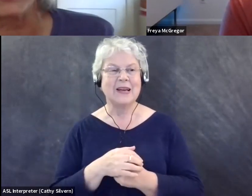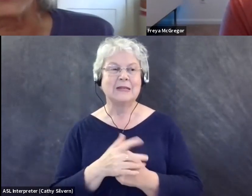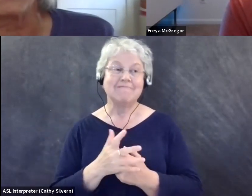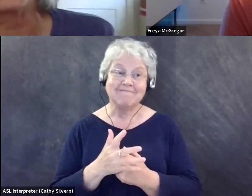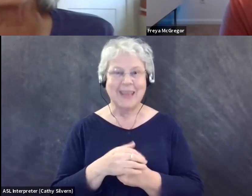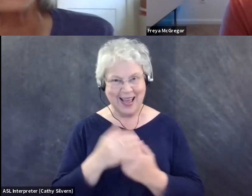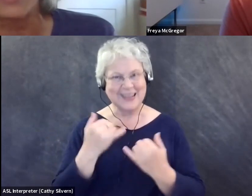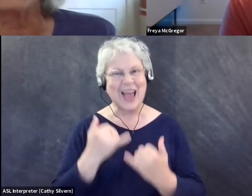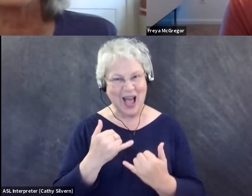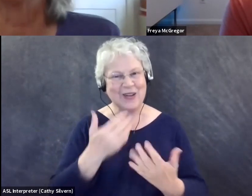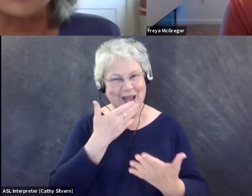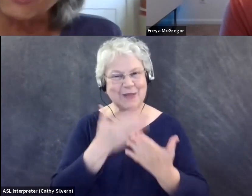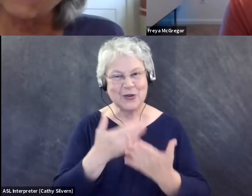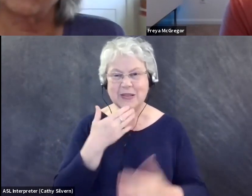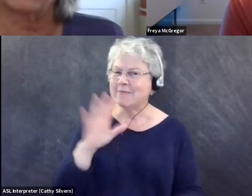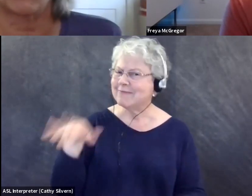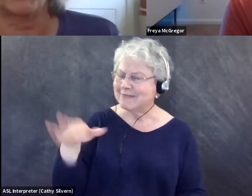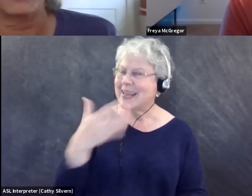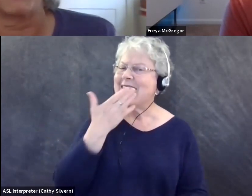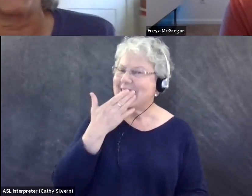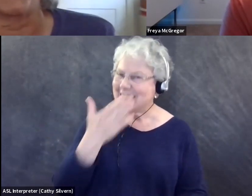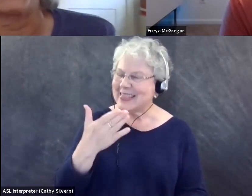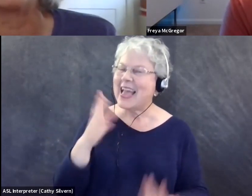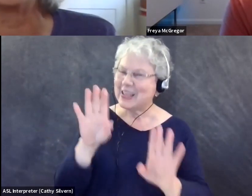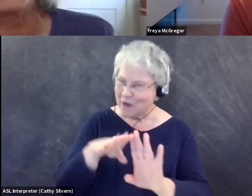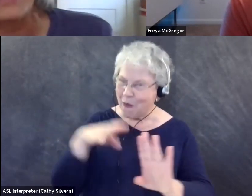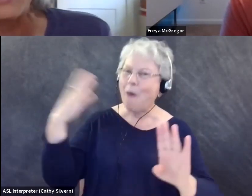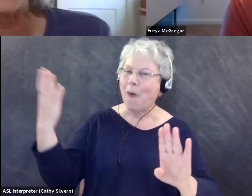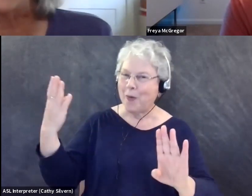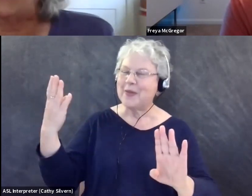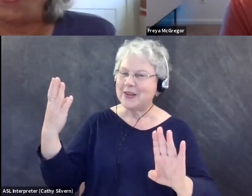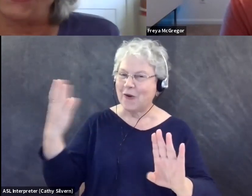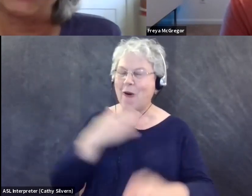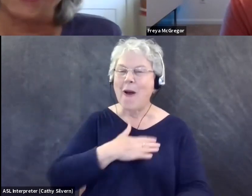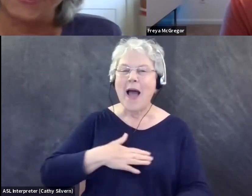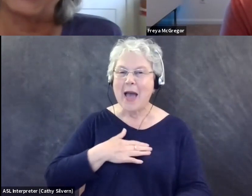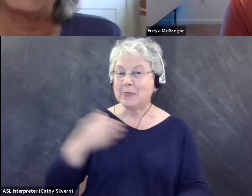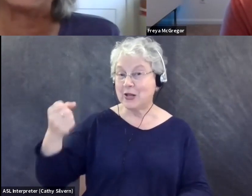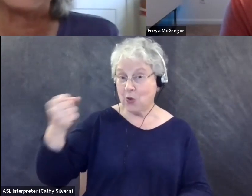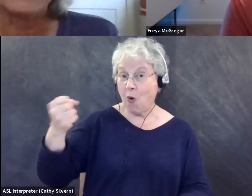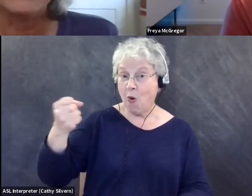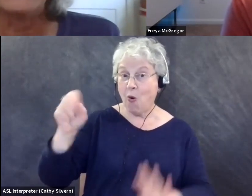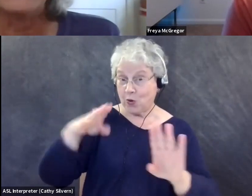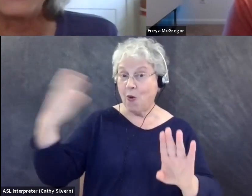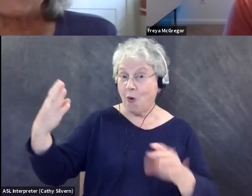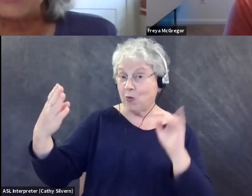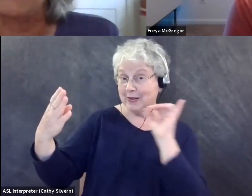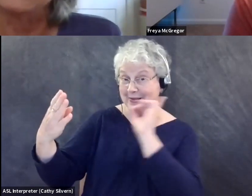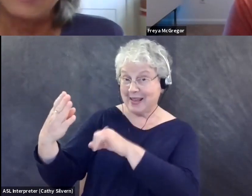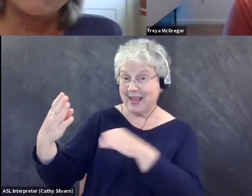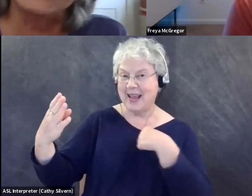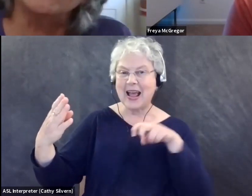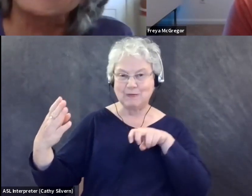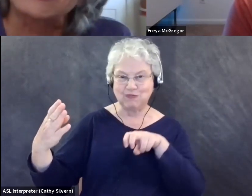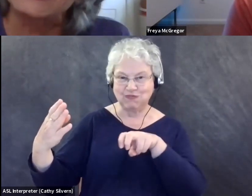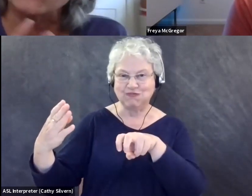very good about saying, thank you for opening the door and please hold the door. And, you know, yeah,